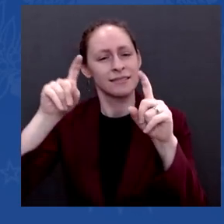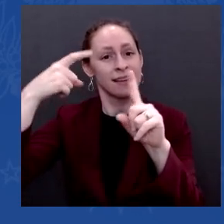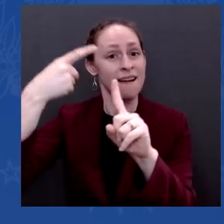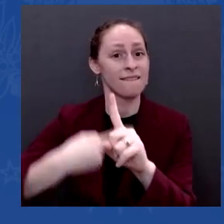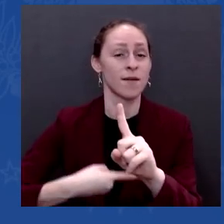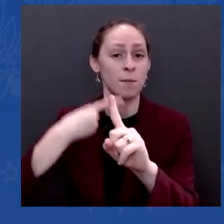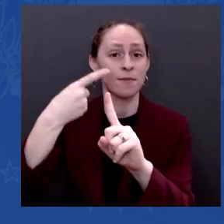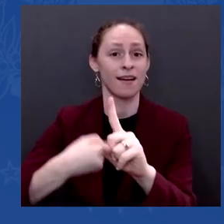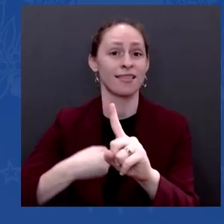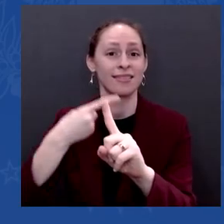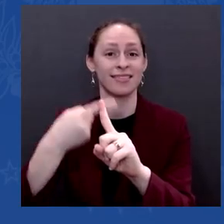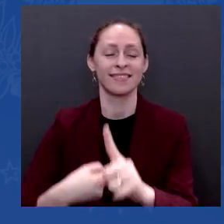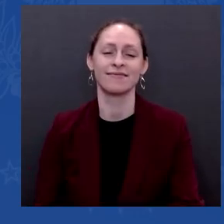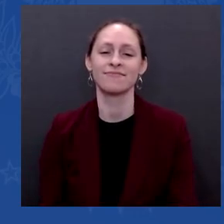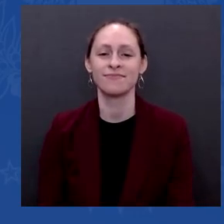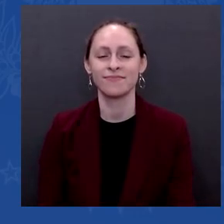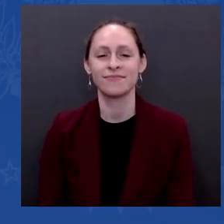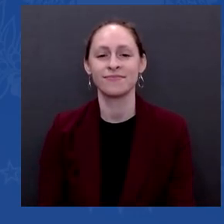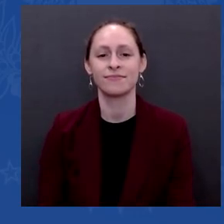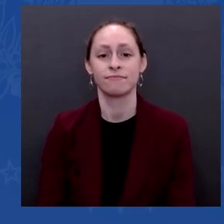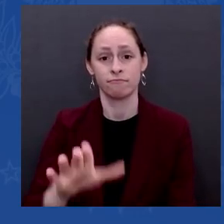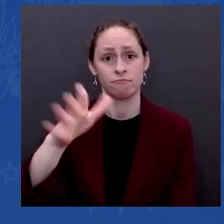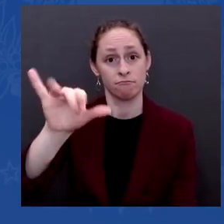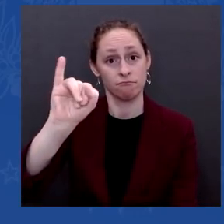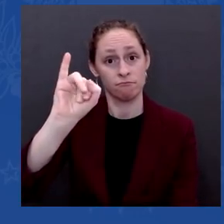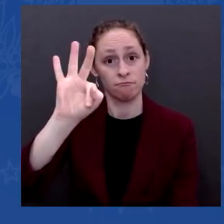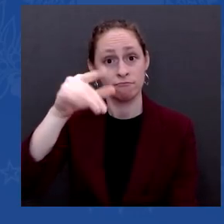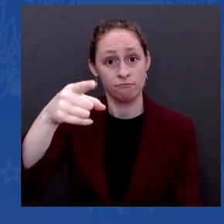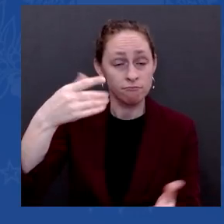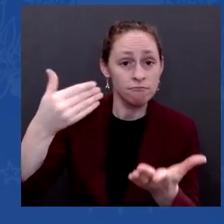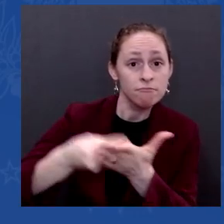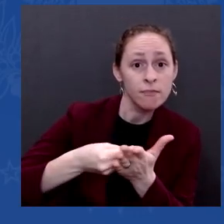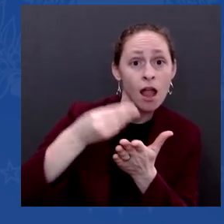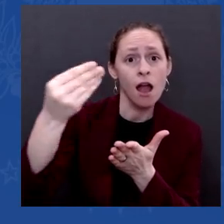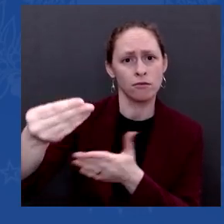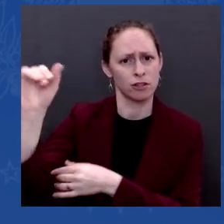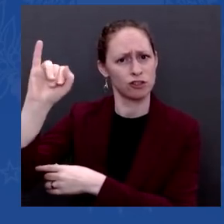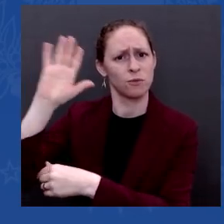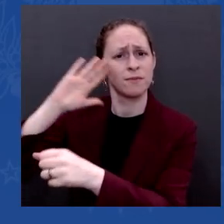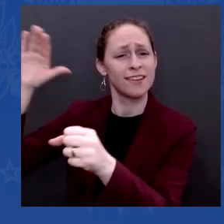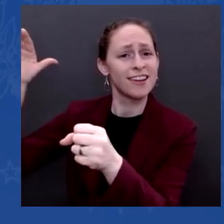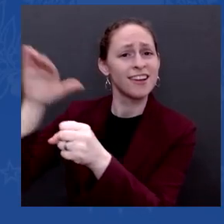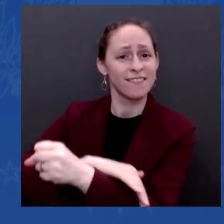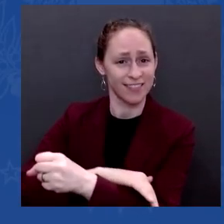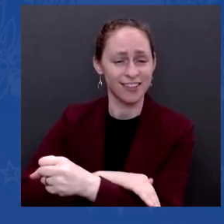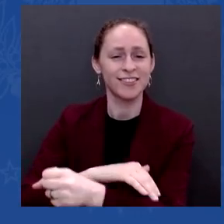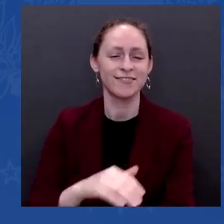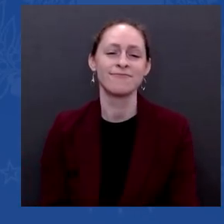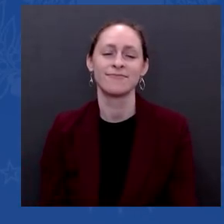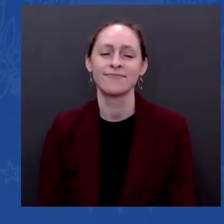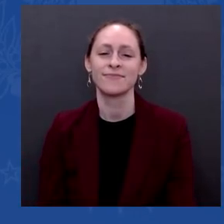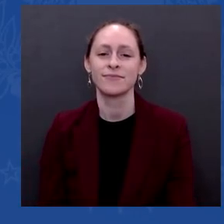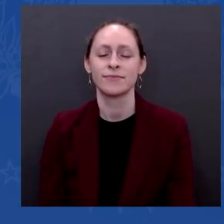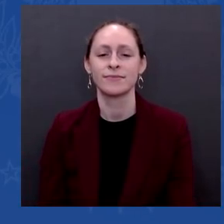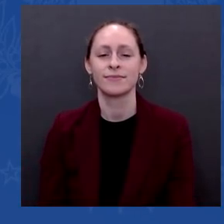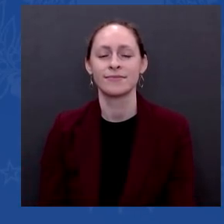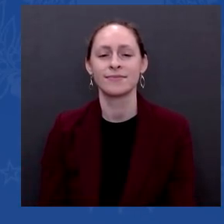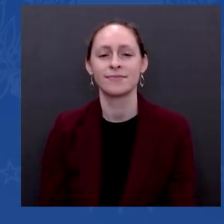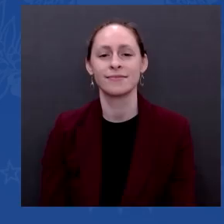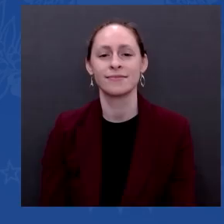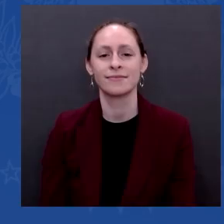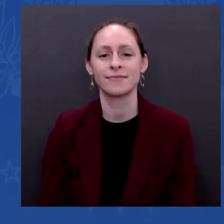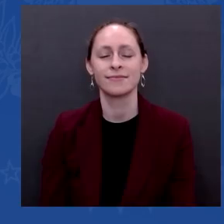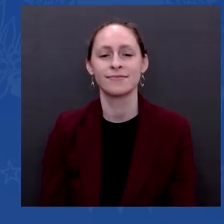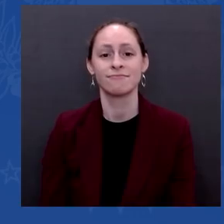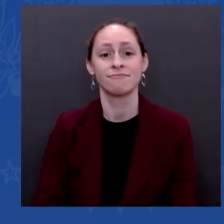you. On top of that, we're making 1 billion, 1 billion at-home tests available for you to order and be delivered